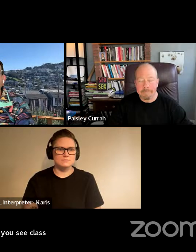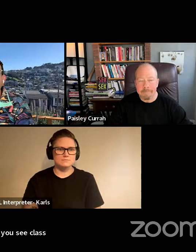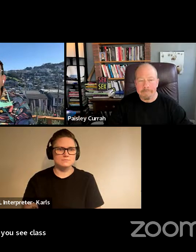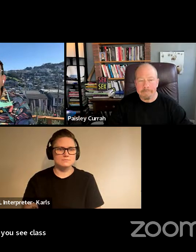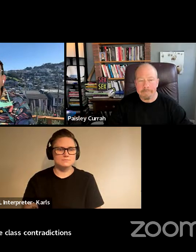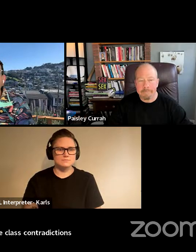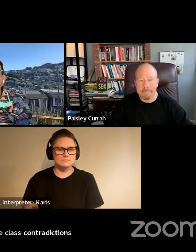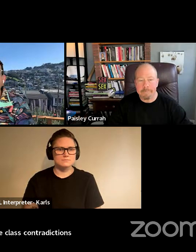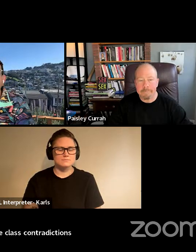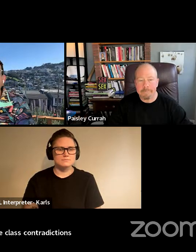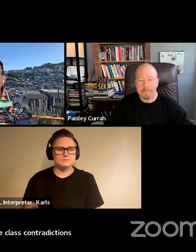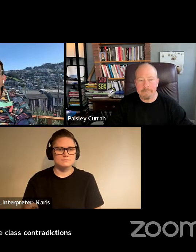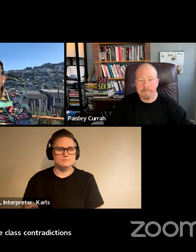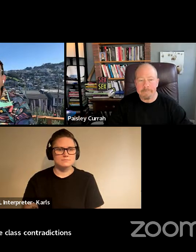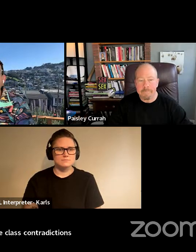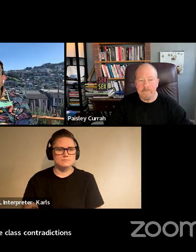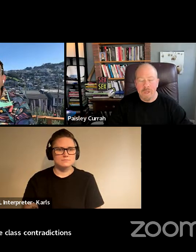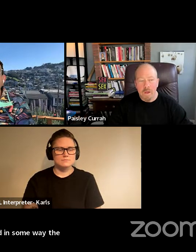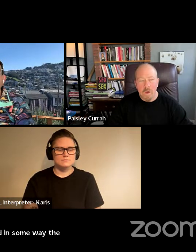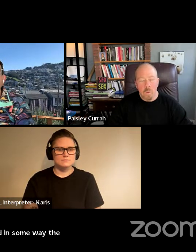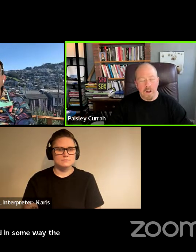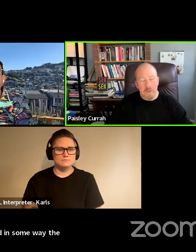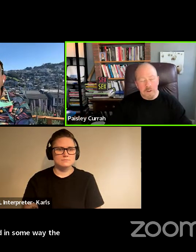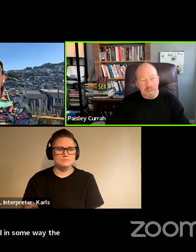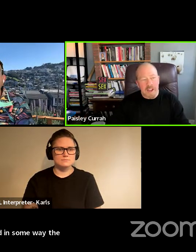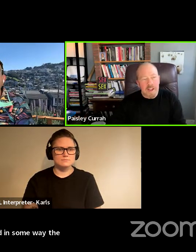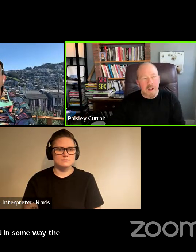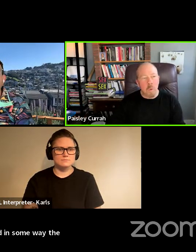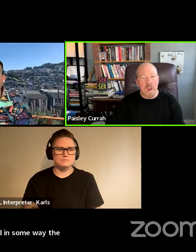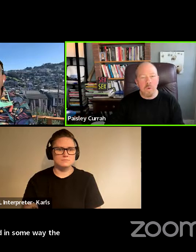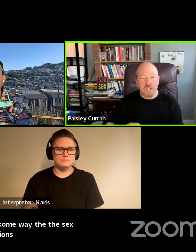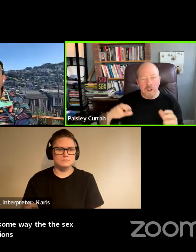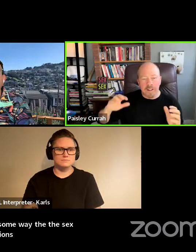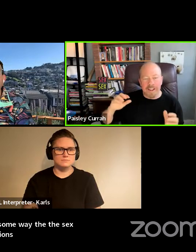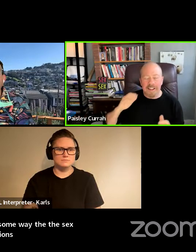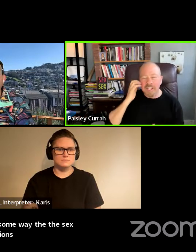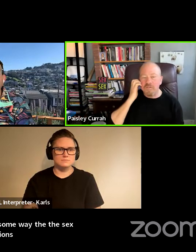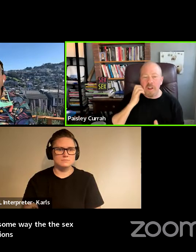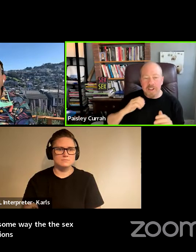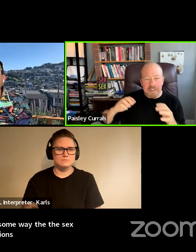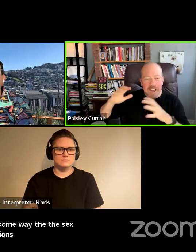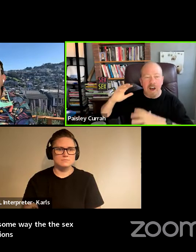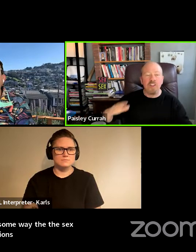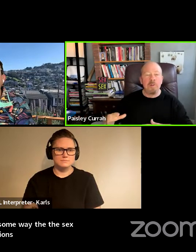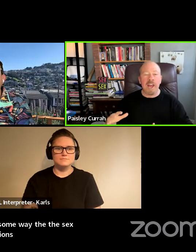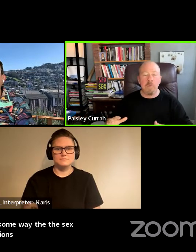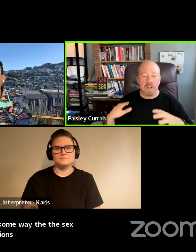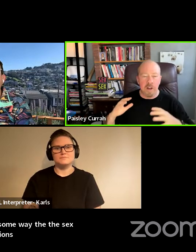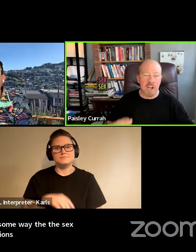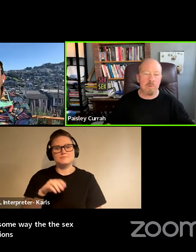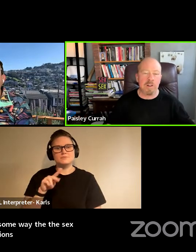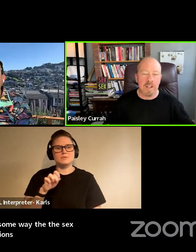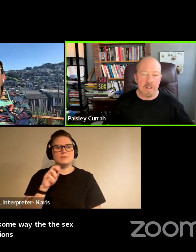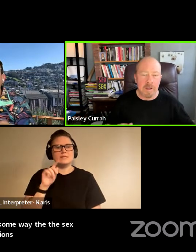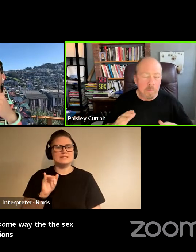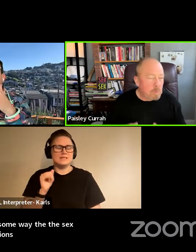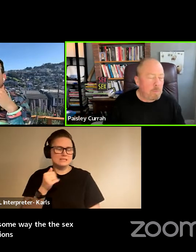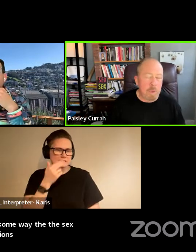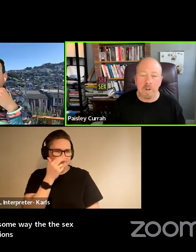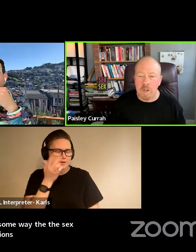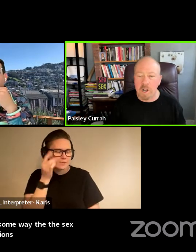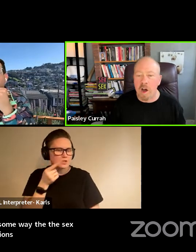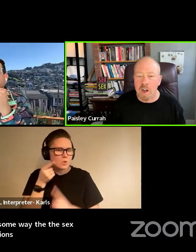in some way, the, the sex contradictions? Well, there's like a way in which, like, it's funny because ultimately I want to talk about